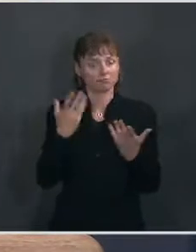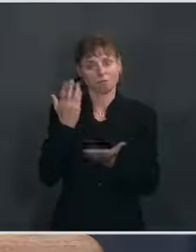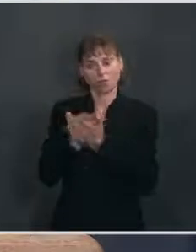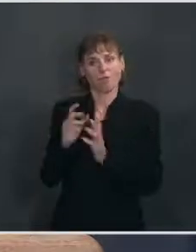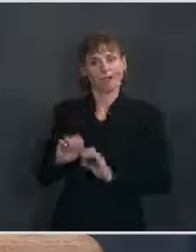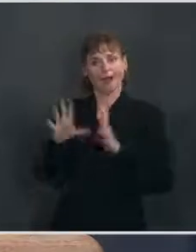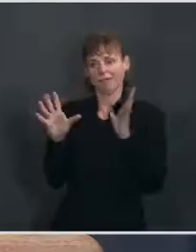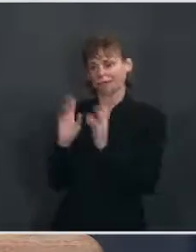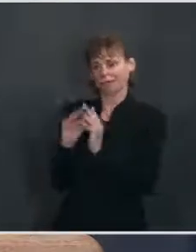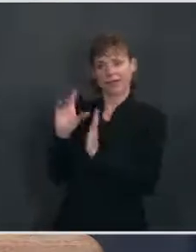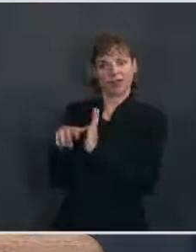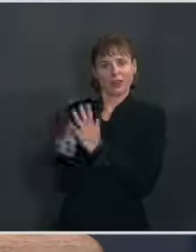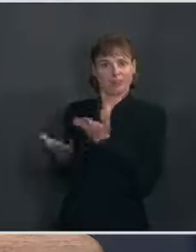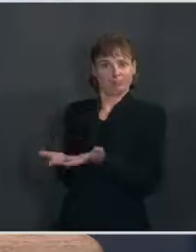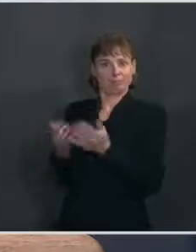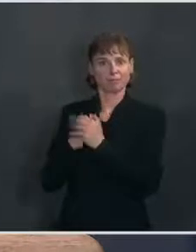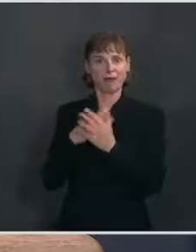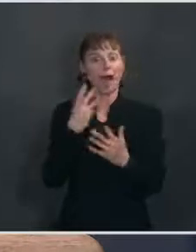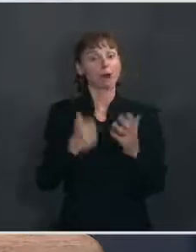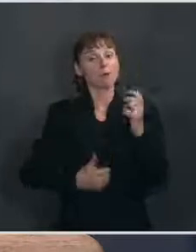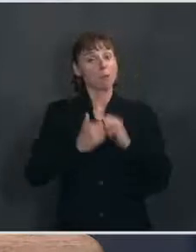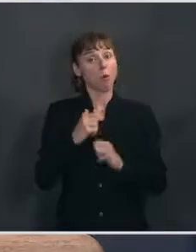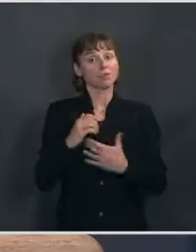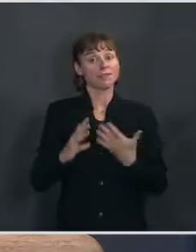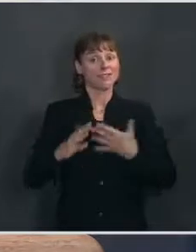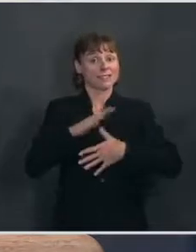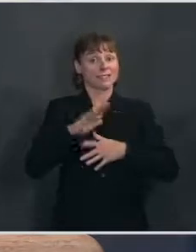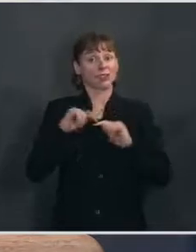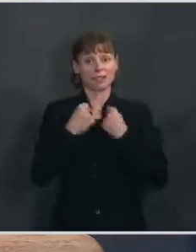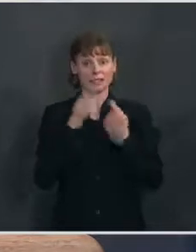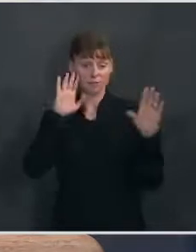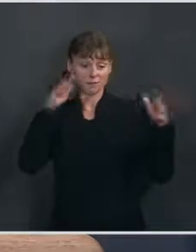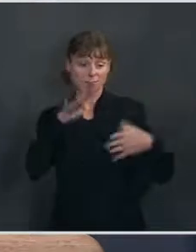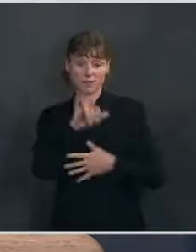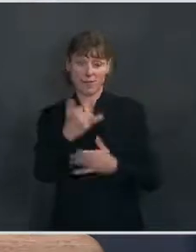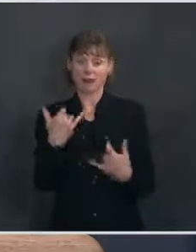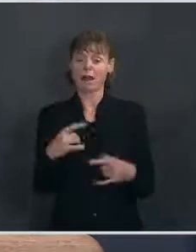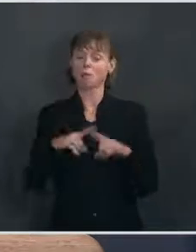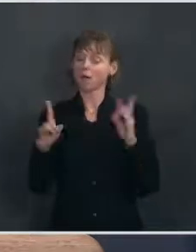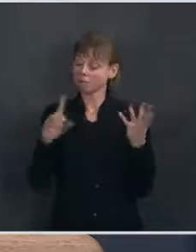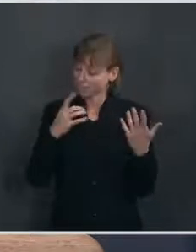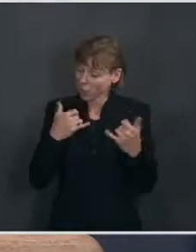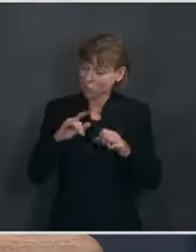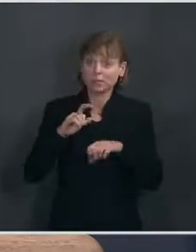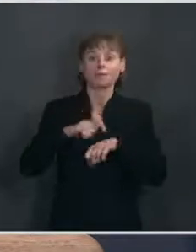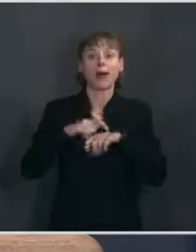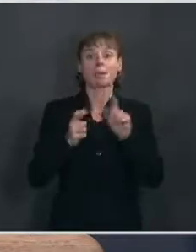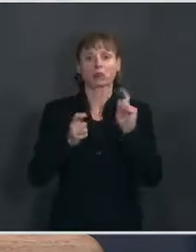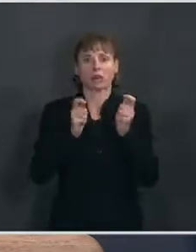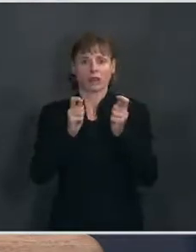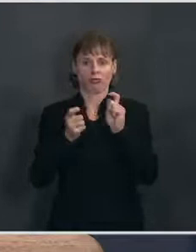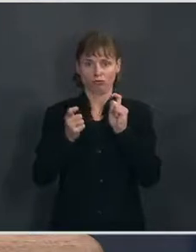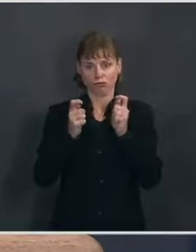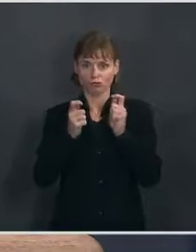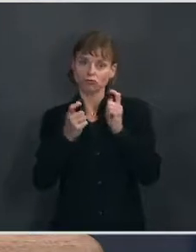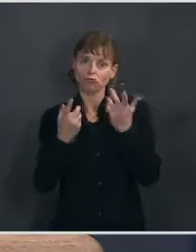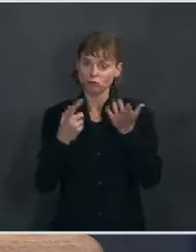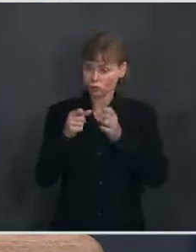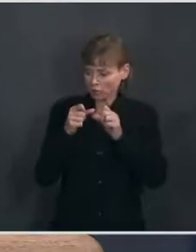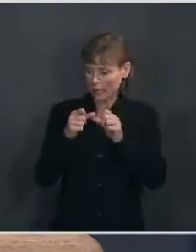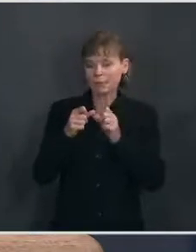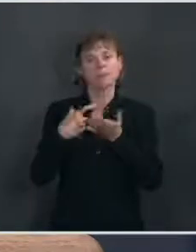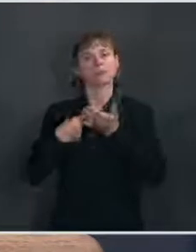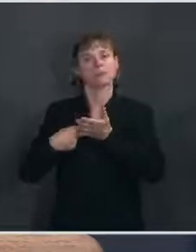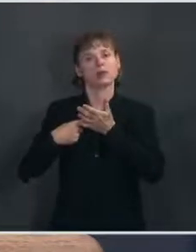and what the majority of our senior team is focused on at this moment. But there is still time to make changes, to continue to have a discussion.